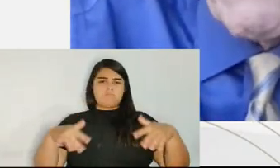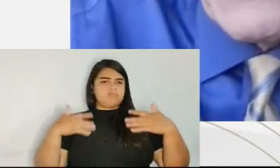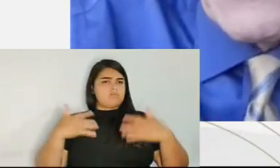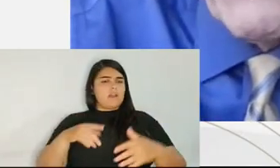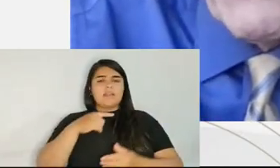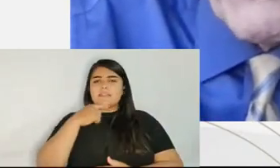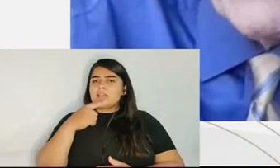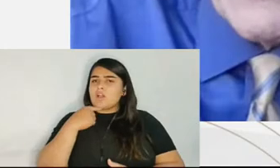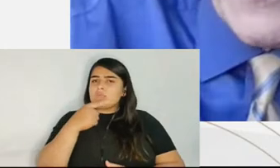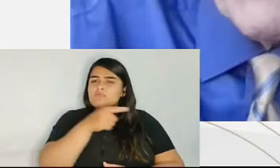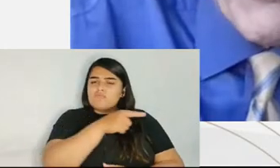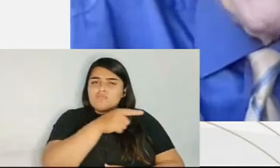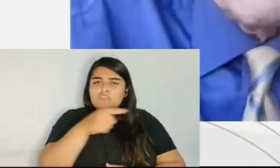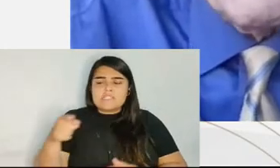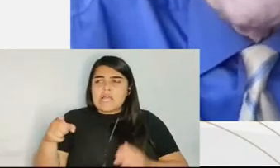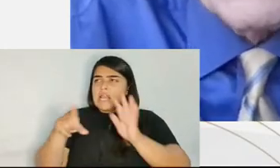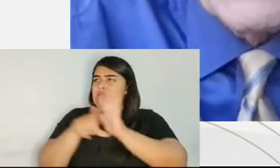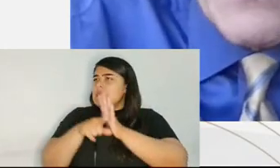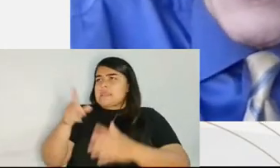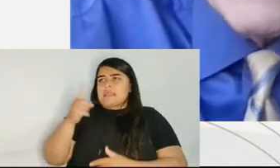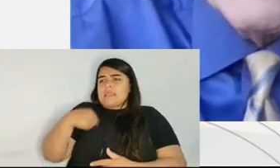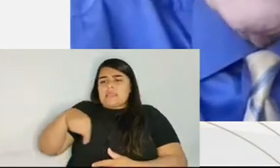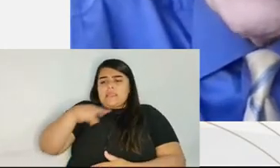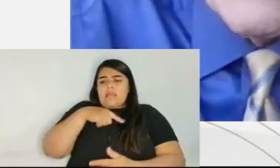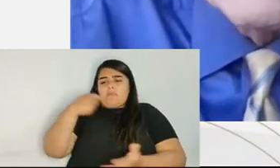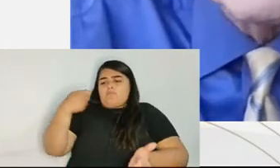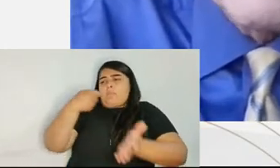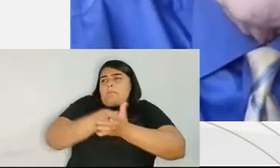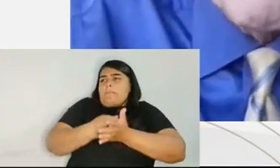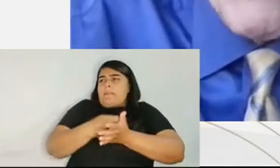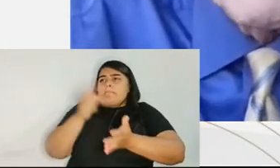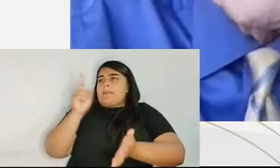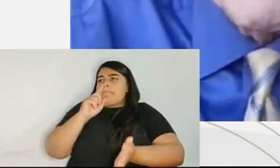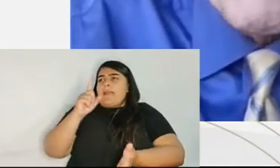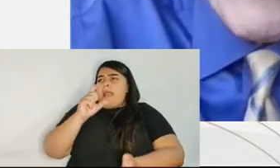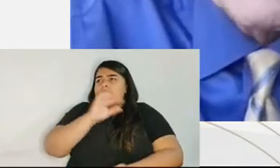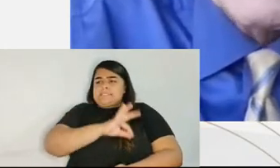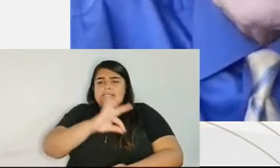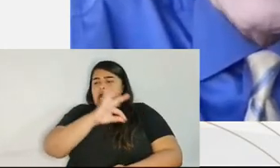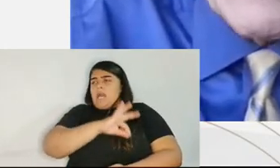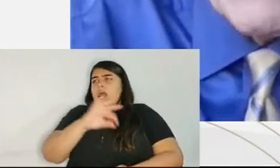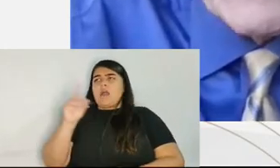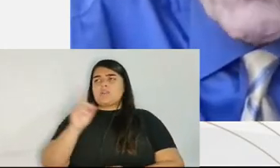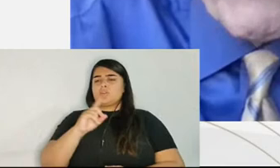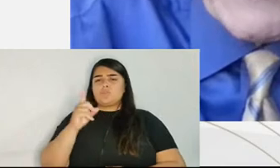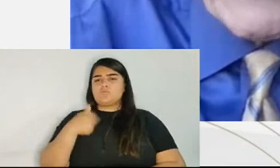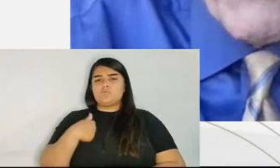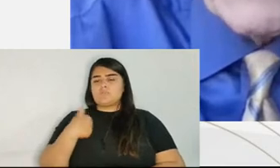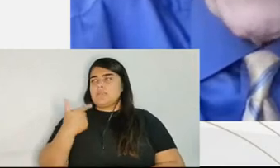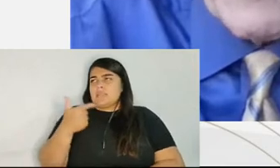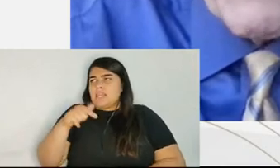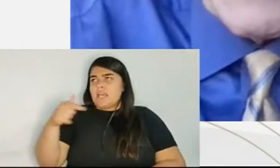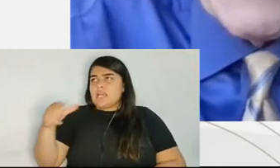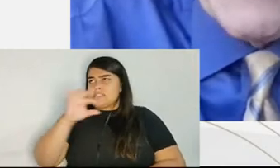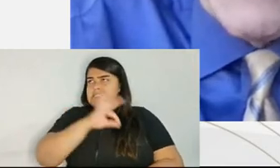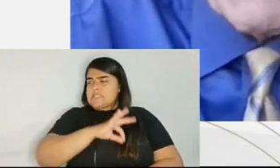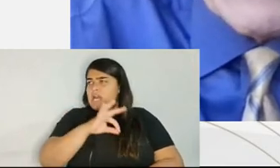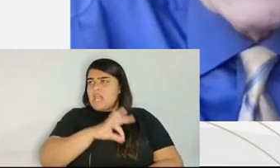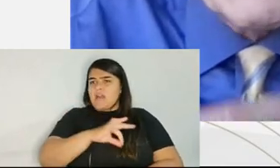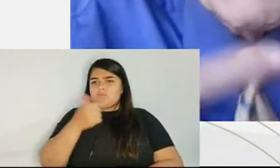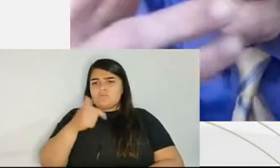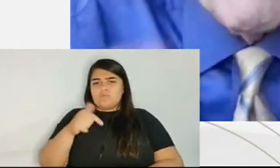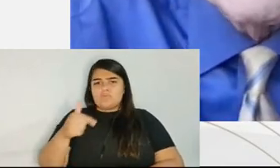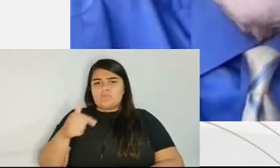salary is meant to be part-time, and on the side, I still have my private law practice, and that's where I make most of my money.